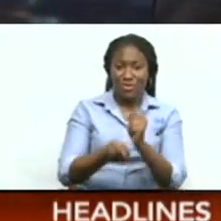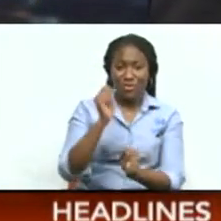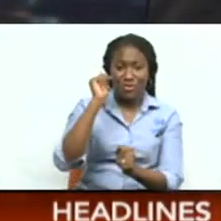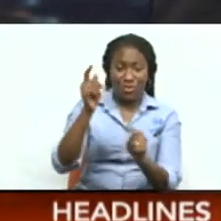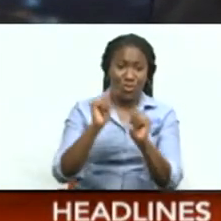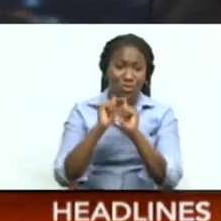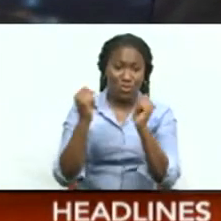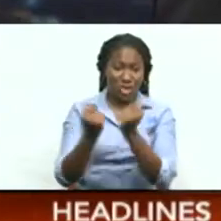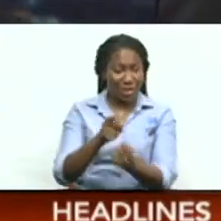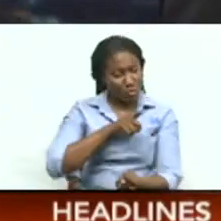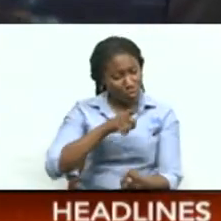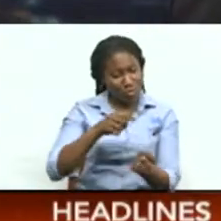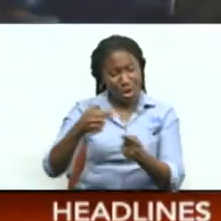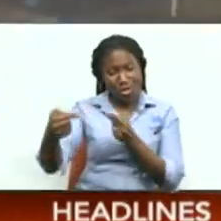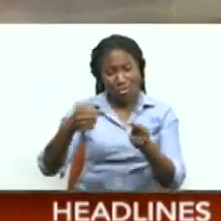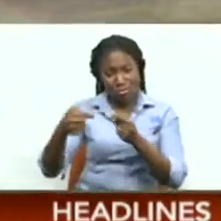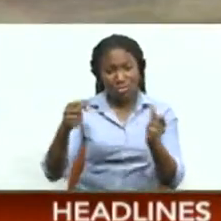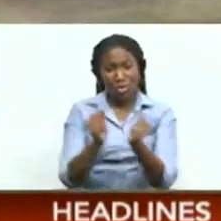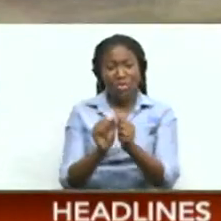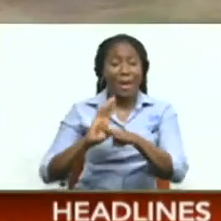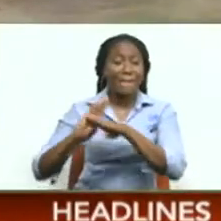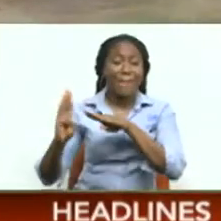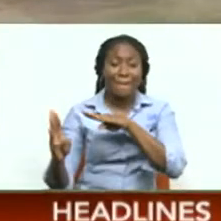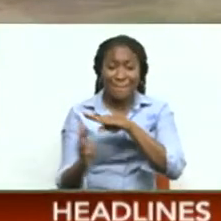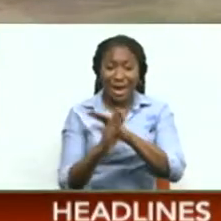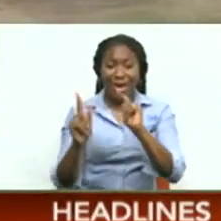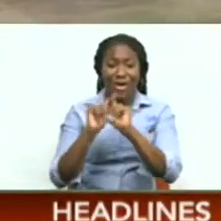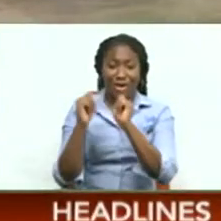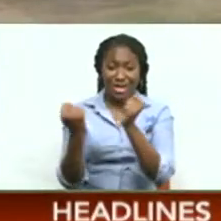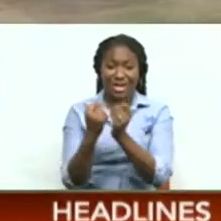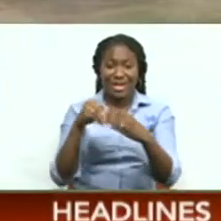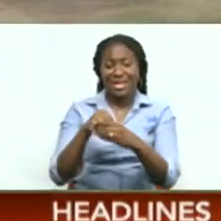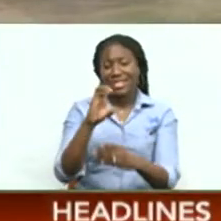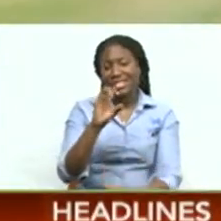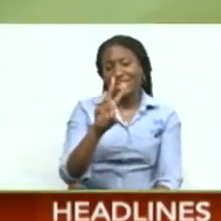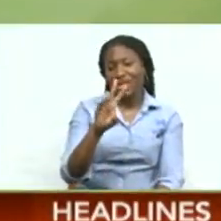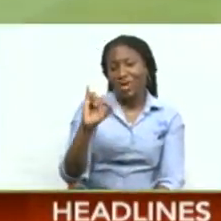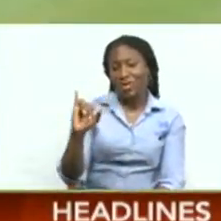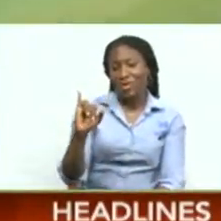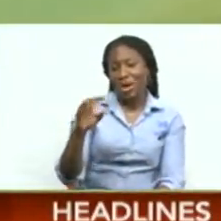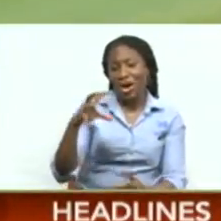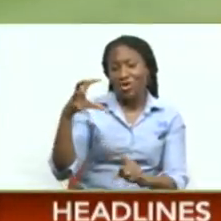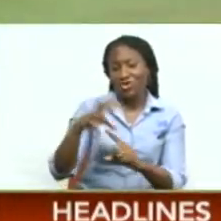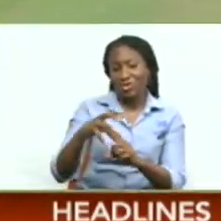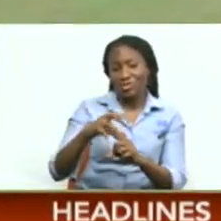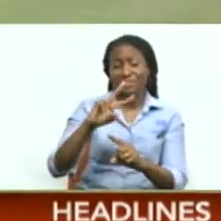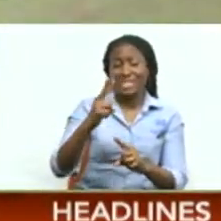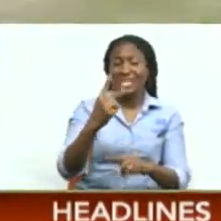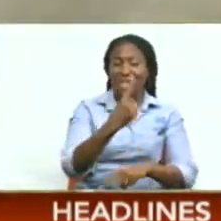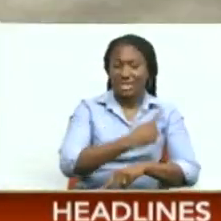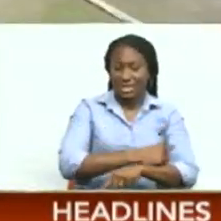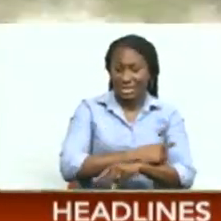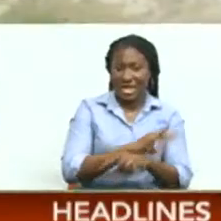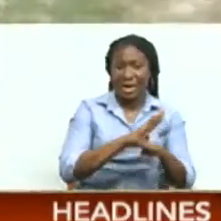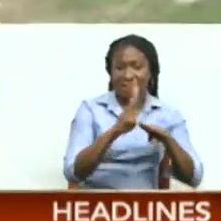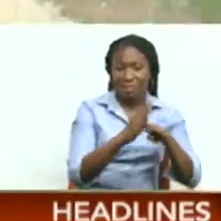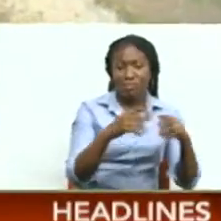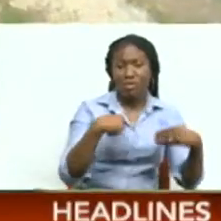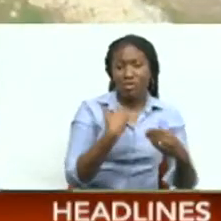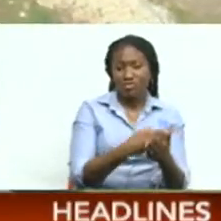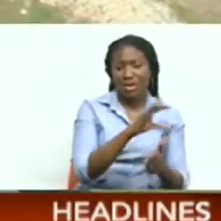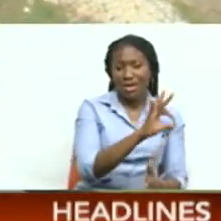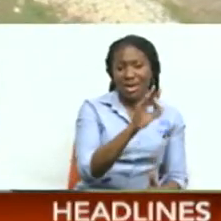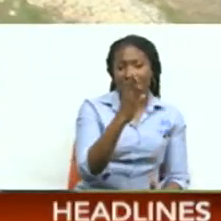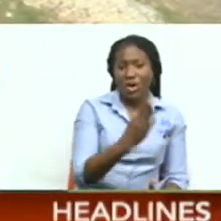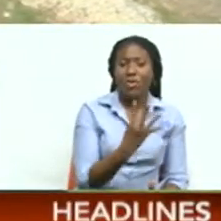fight back In their round-five clash with Barbados Pride In the CWI 4-8 Championship They too started with Barbados on 99-4 in their